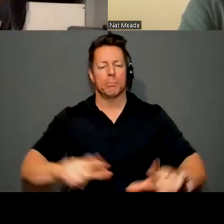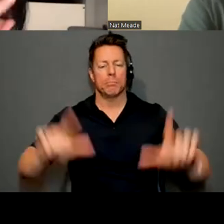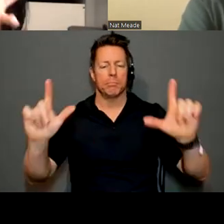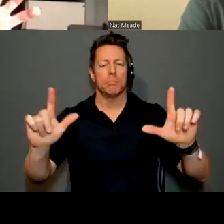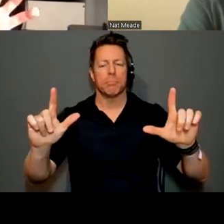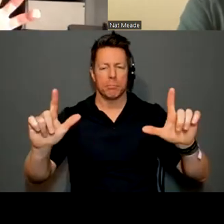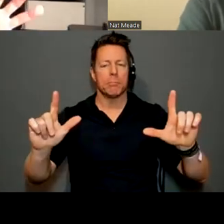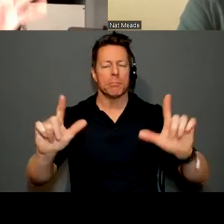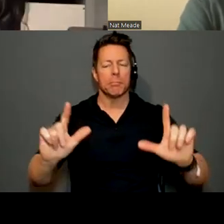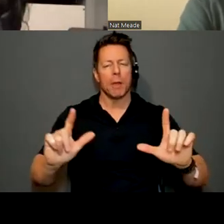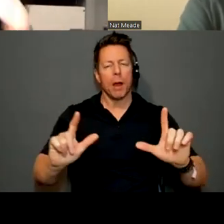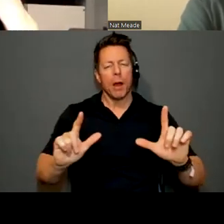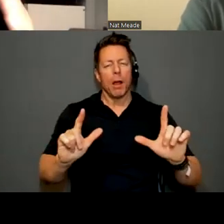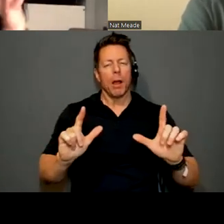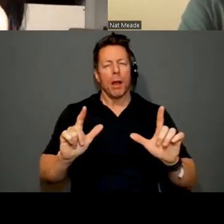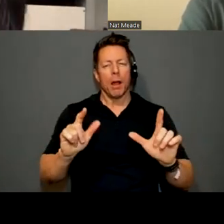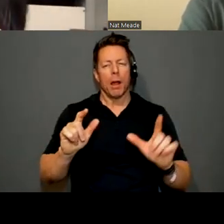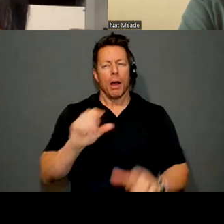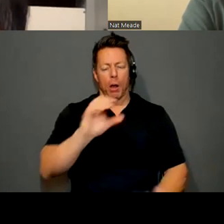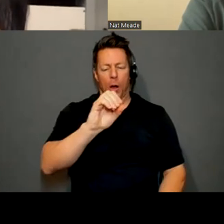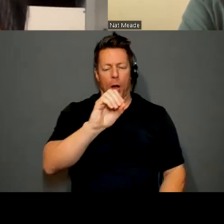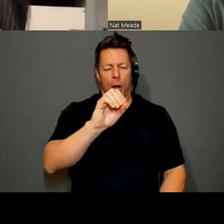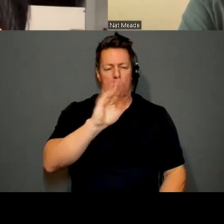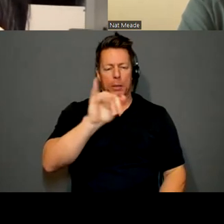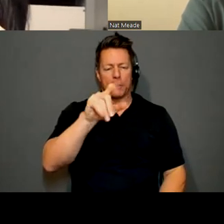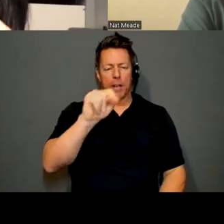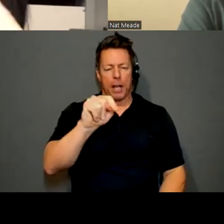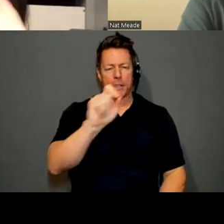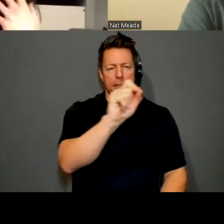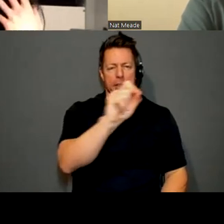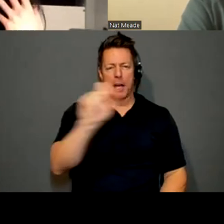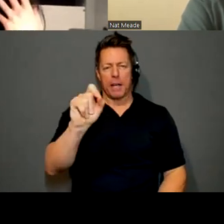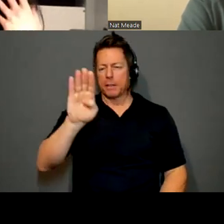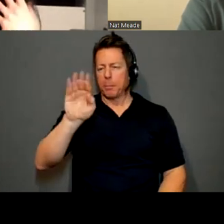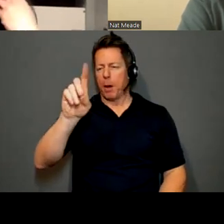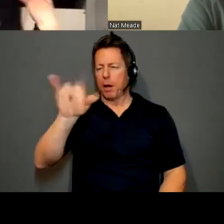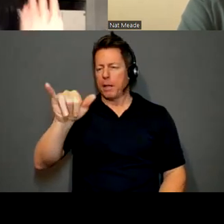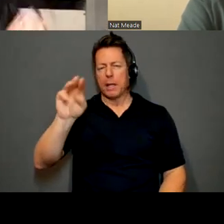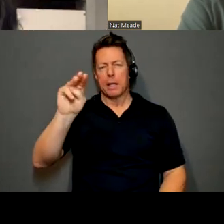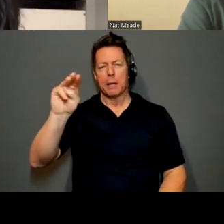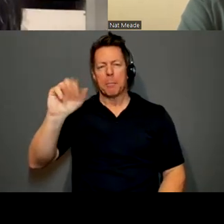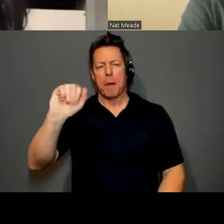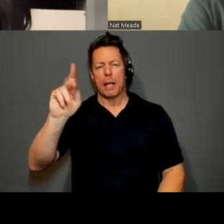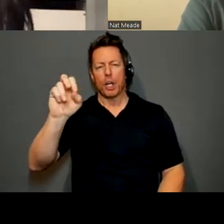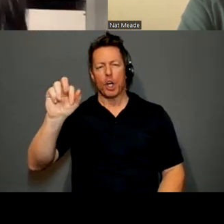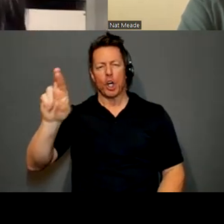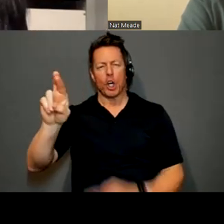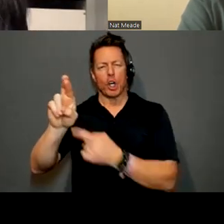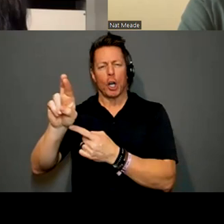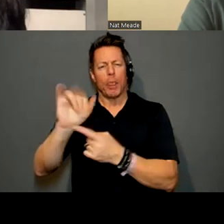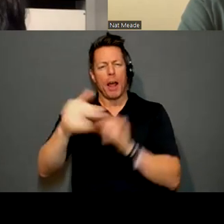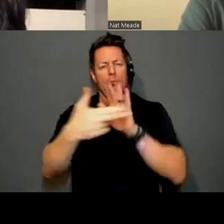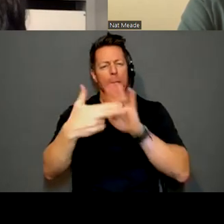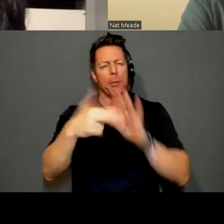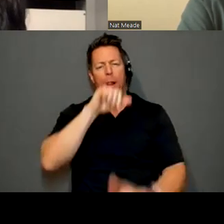object-bodymaker. And I love that label so, so much. And it's